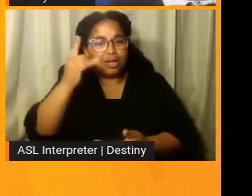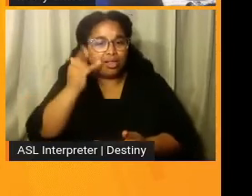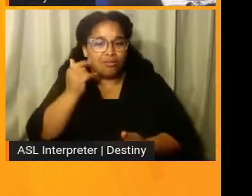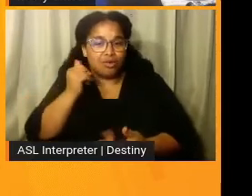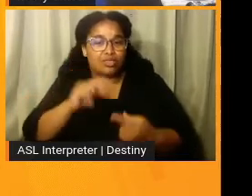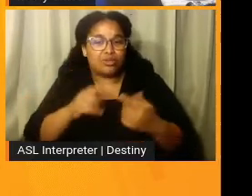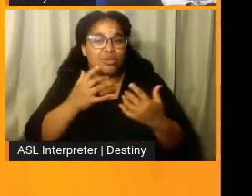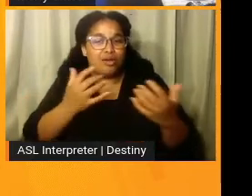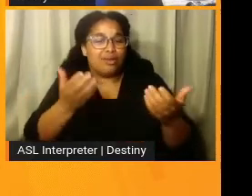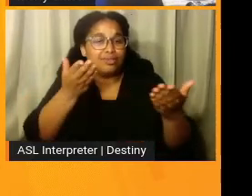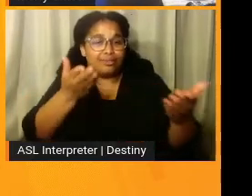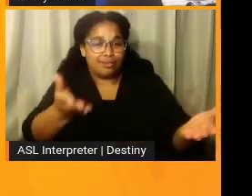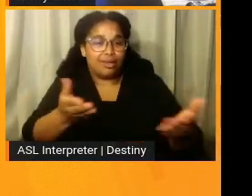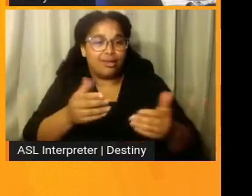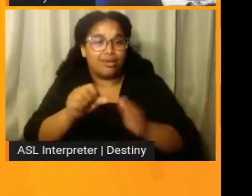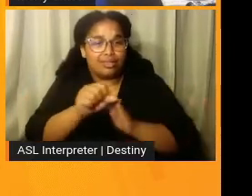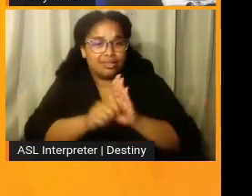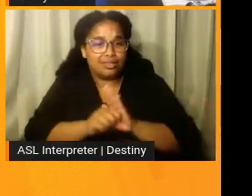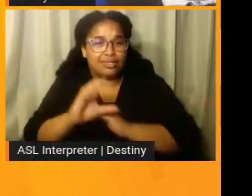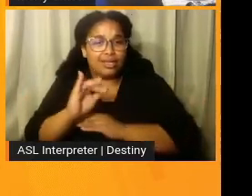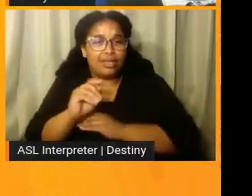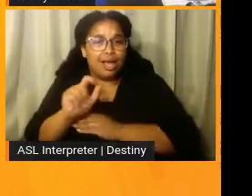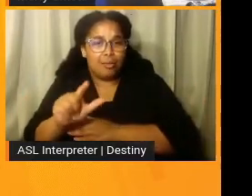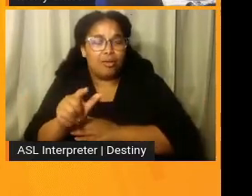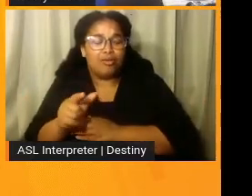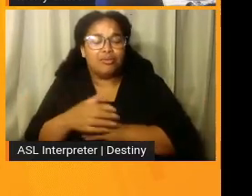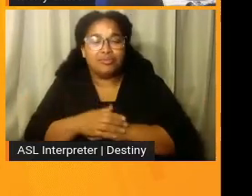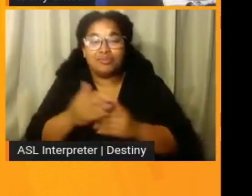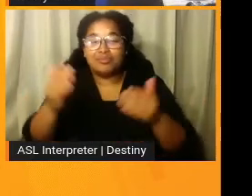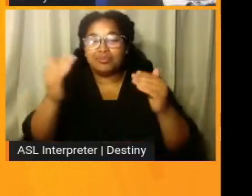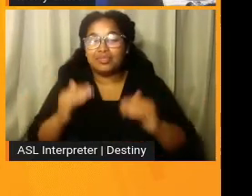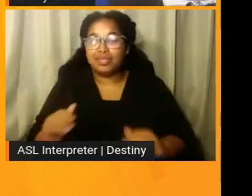audience there at the state capital. Next slide.